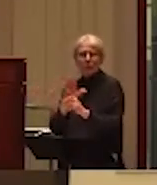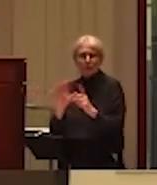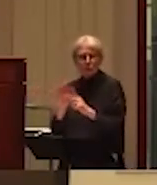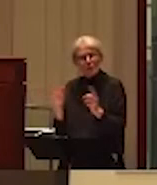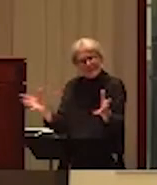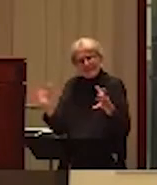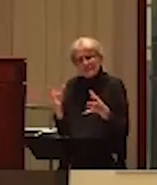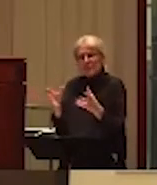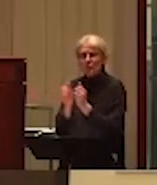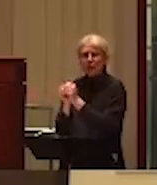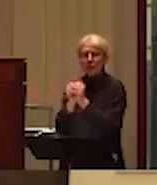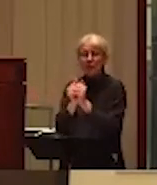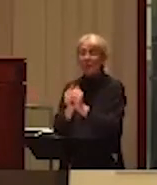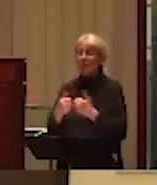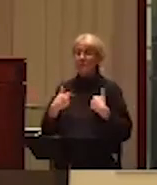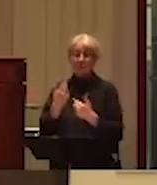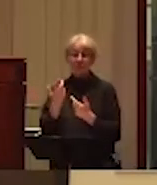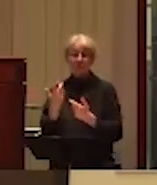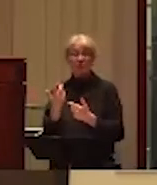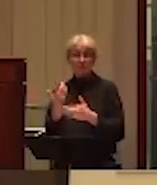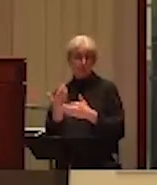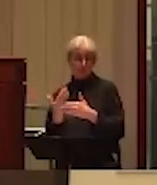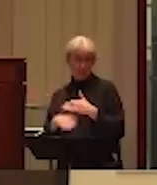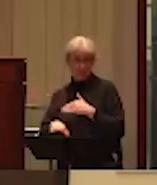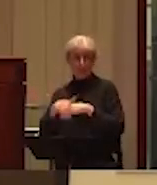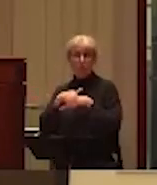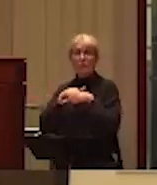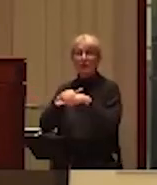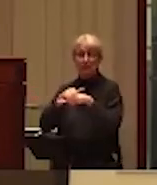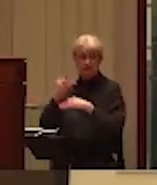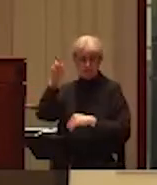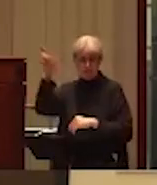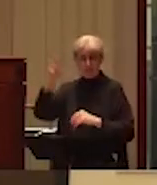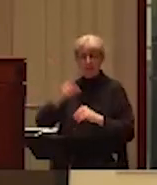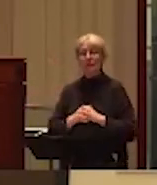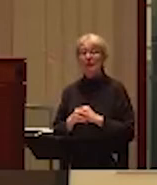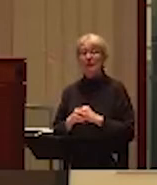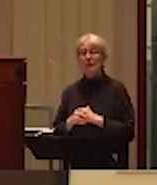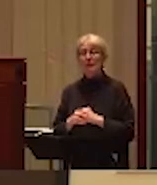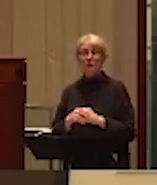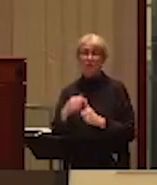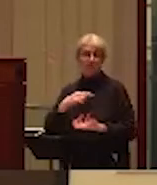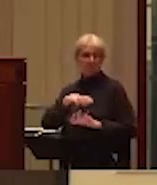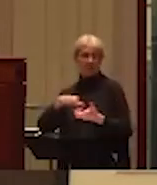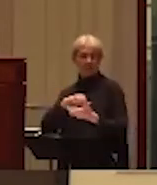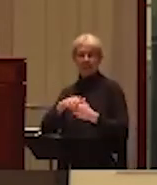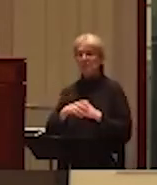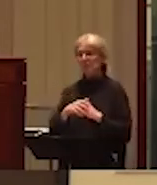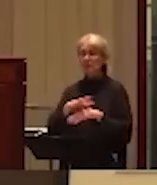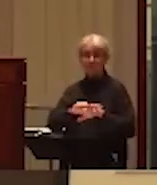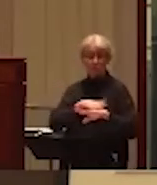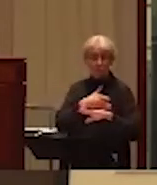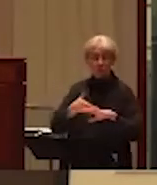I'm from England, so I, I was born in England, so I, my nationalities are English, Scottish,